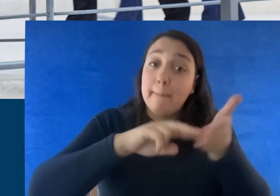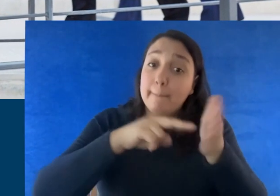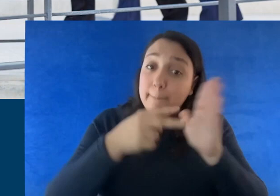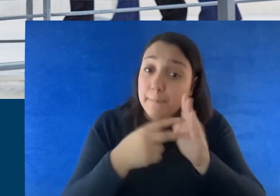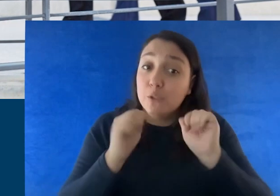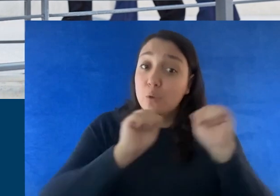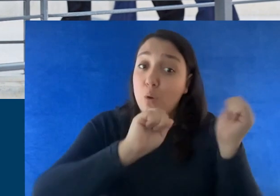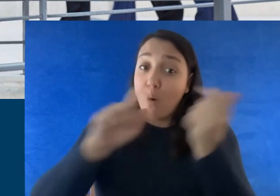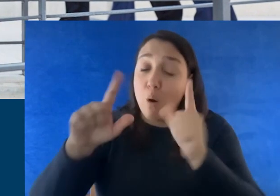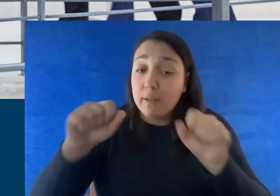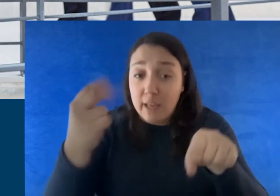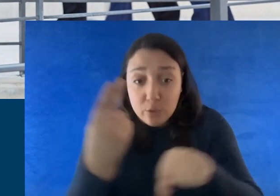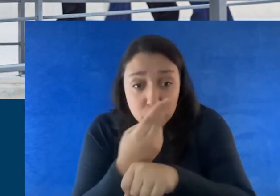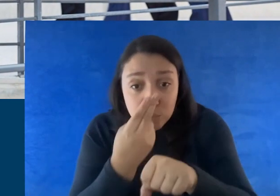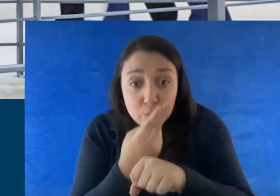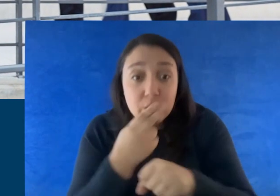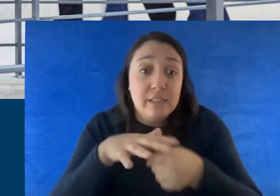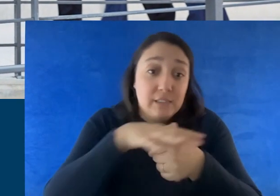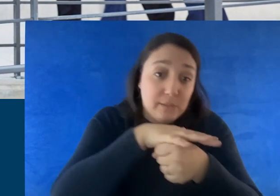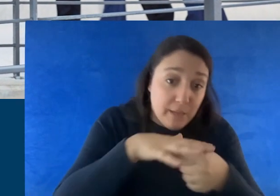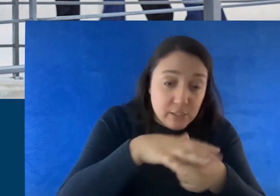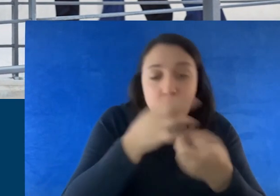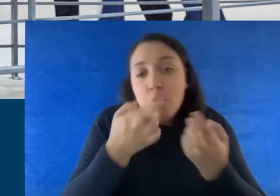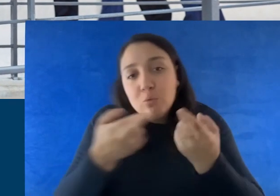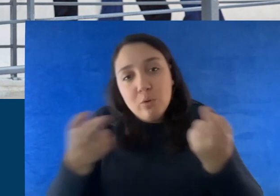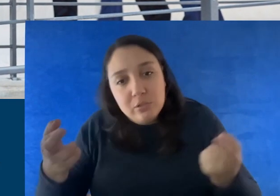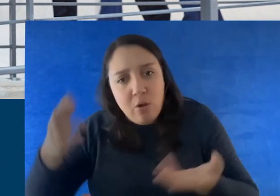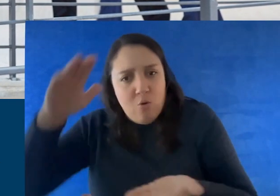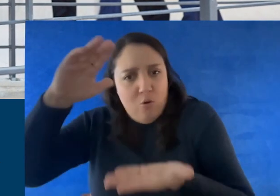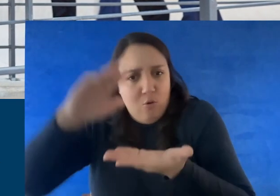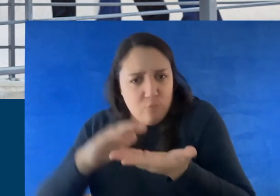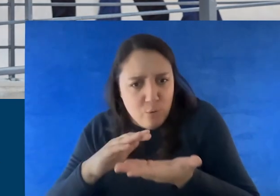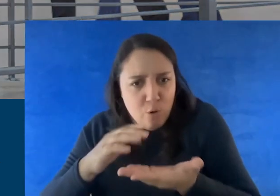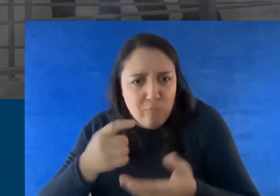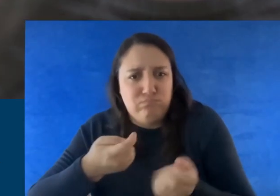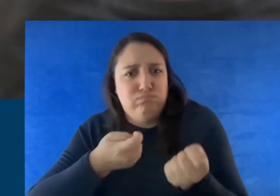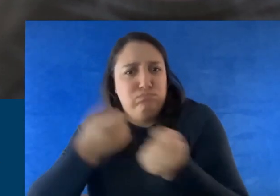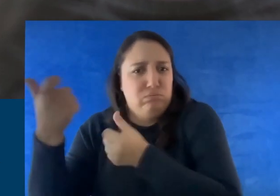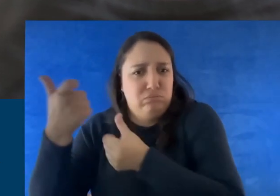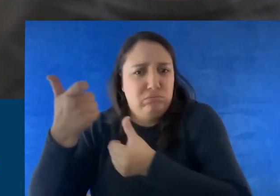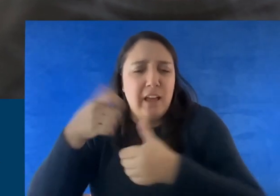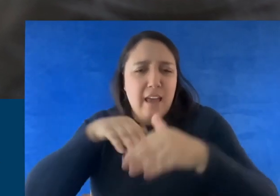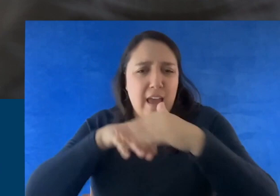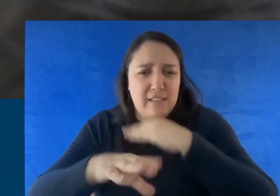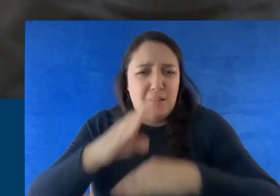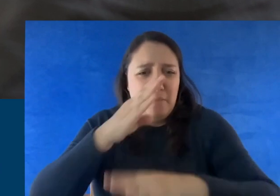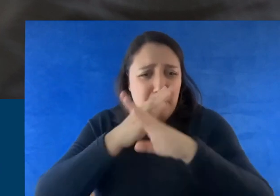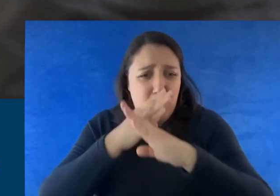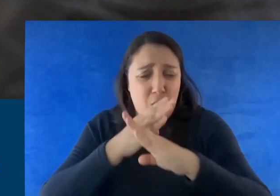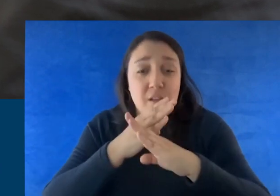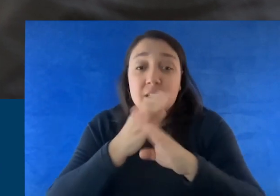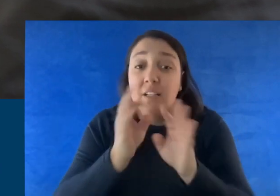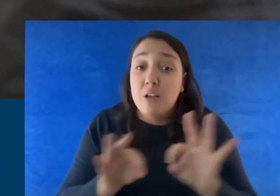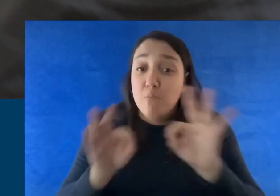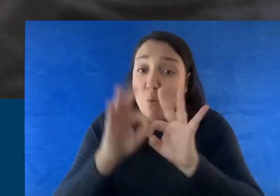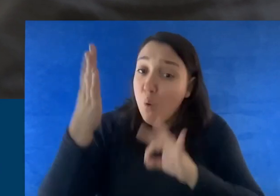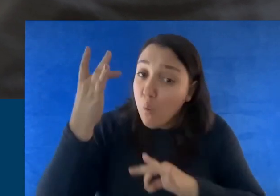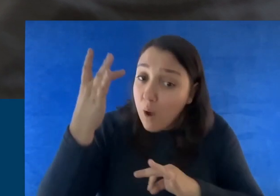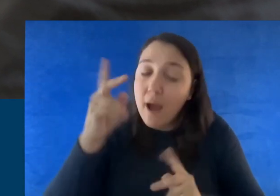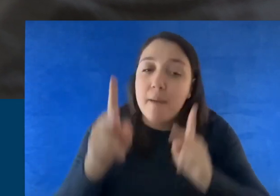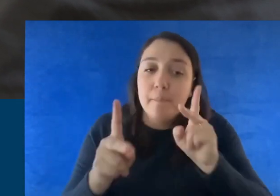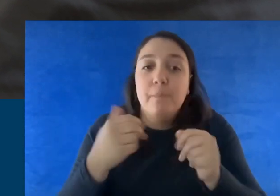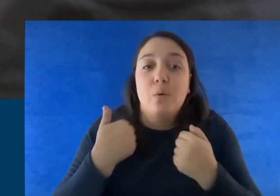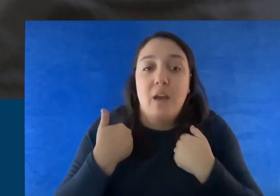can use spaces and resources. Reducing and removing access barriers is important because it allows people with disabilities